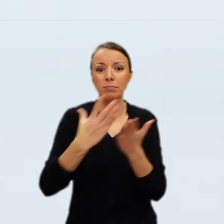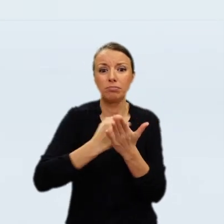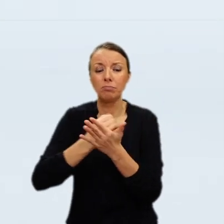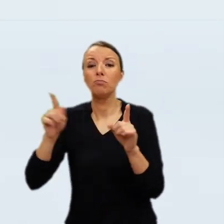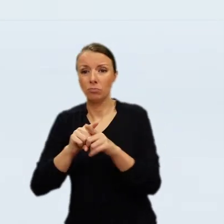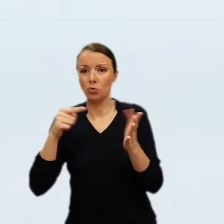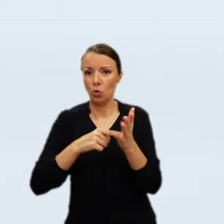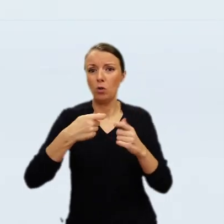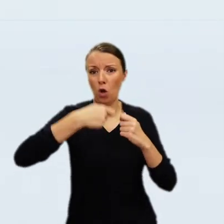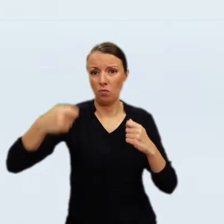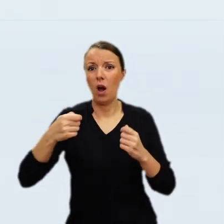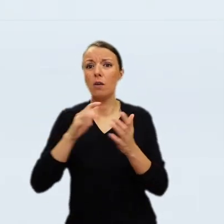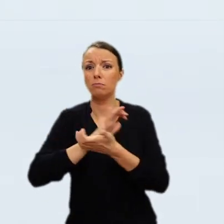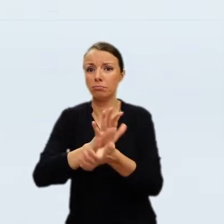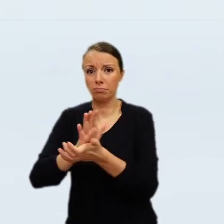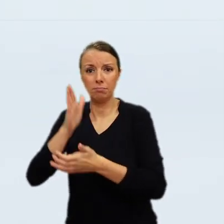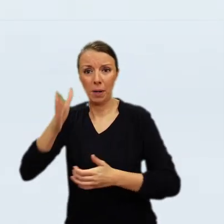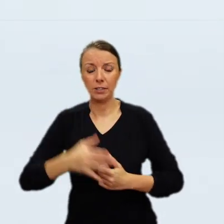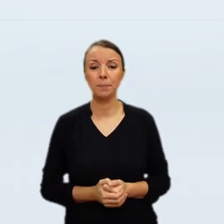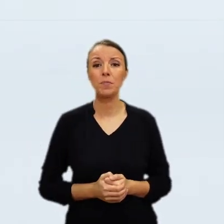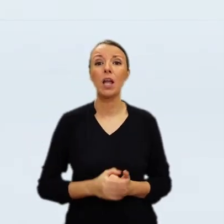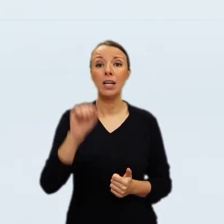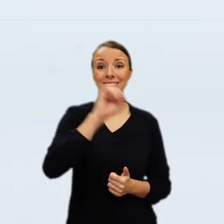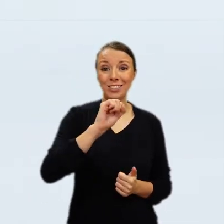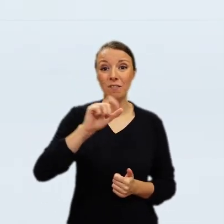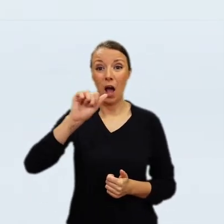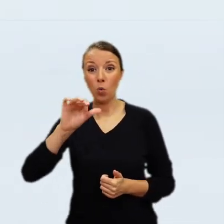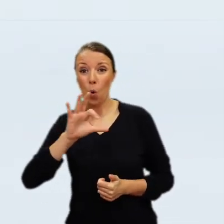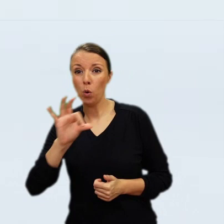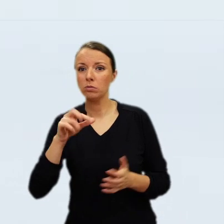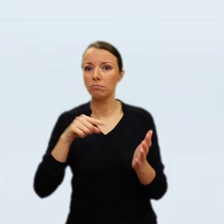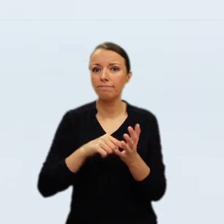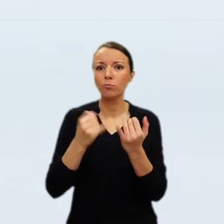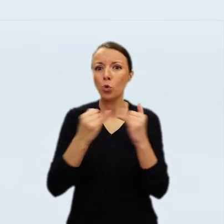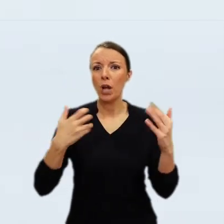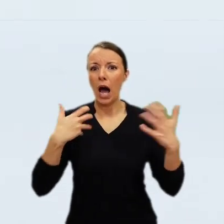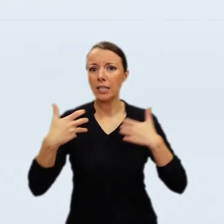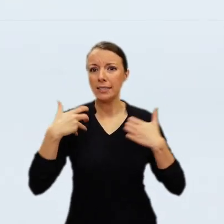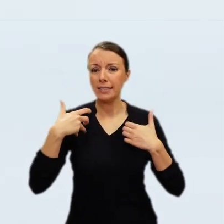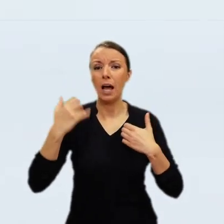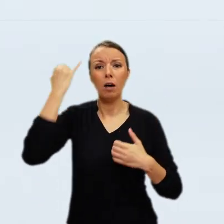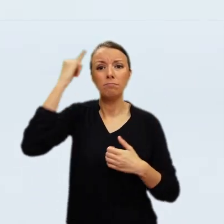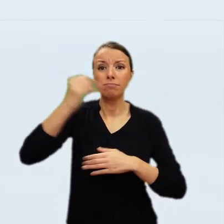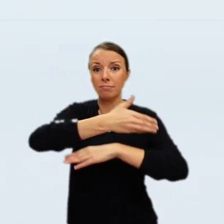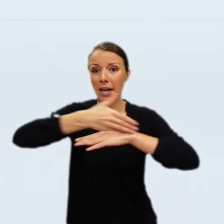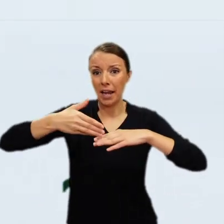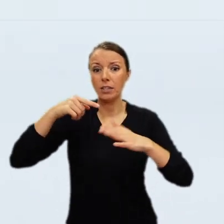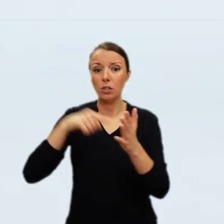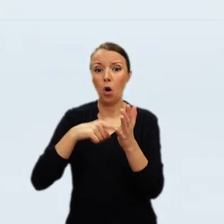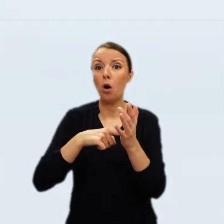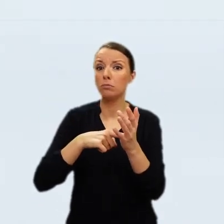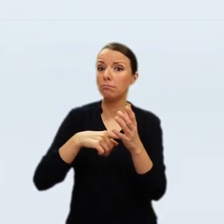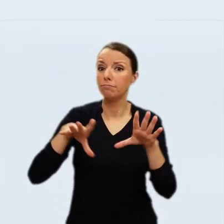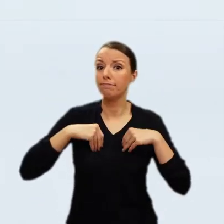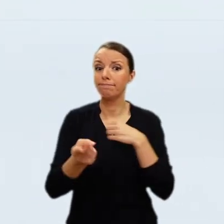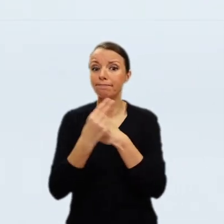For this, I direct you to the brilliant essay in the catalog by Dorota Juszczak. The king was said to have been particularly fond